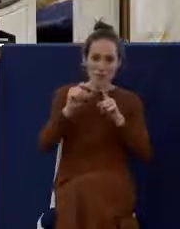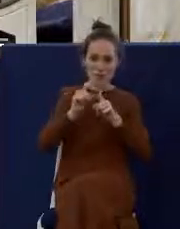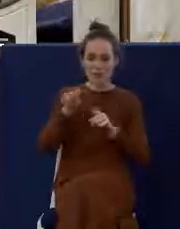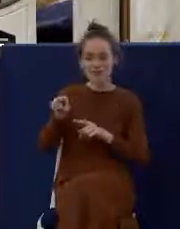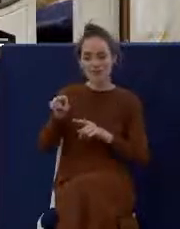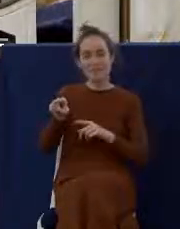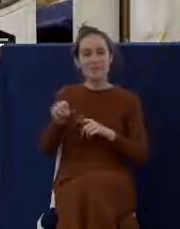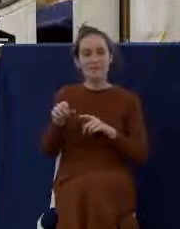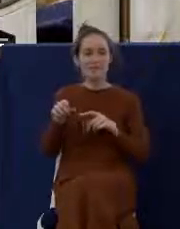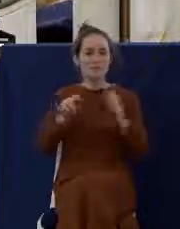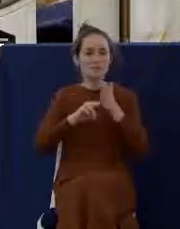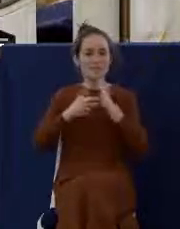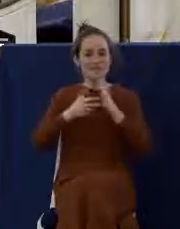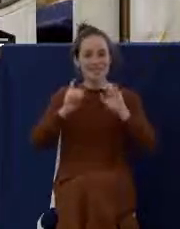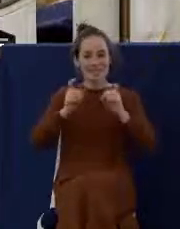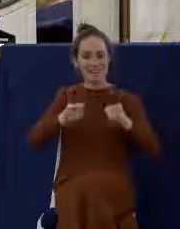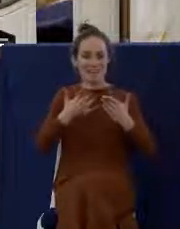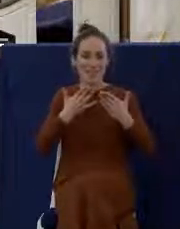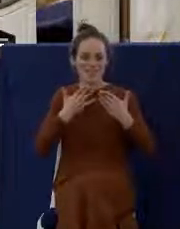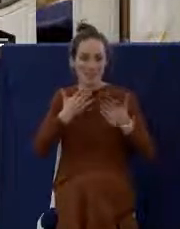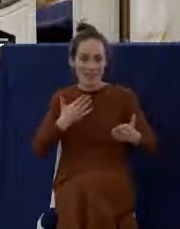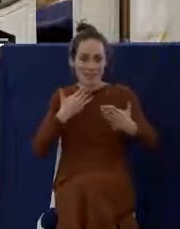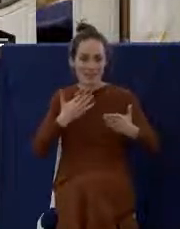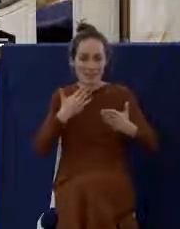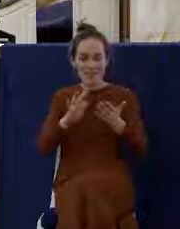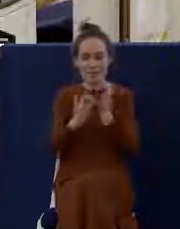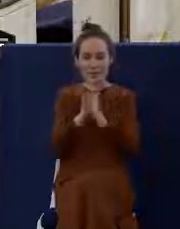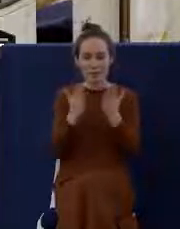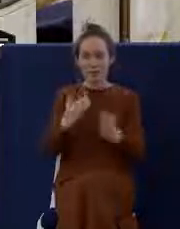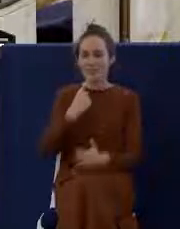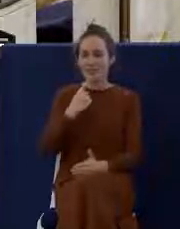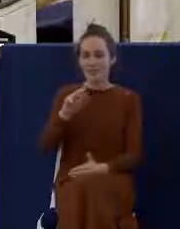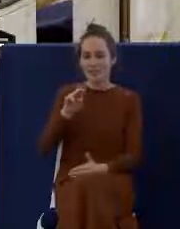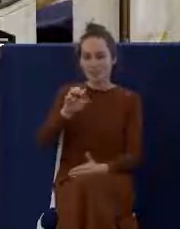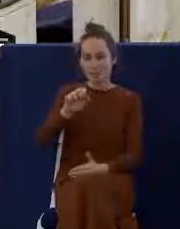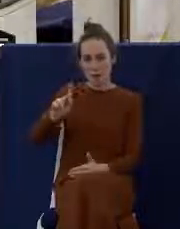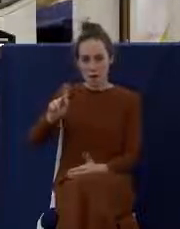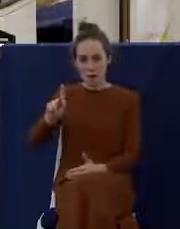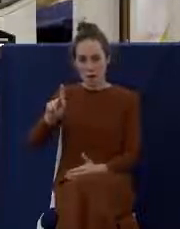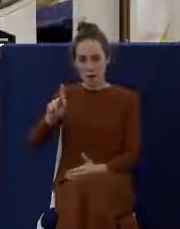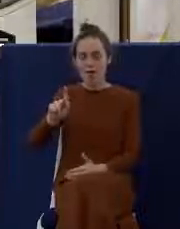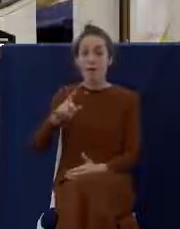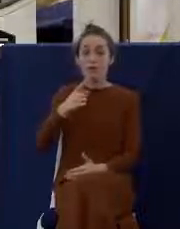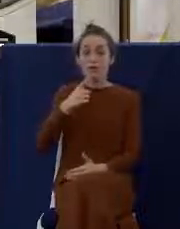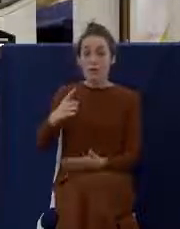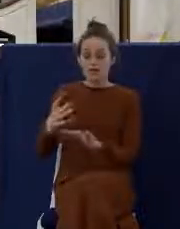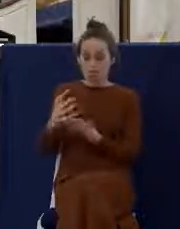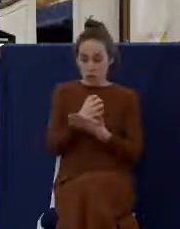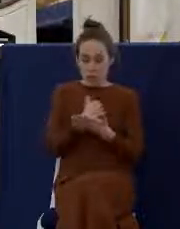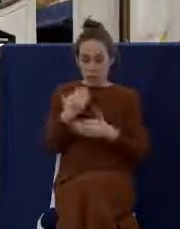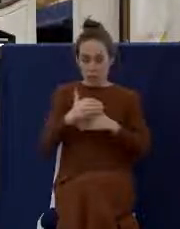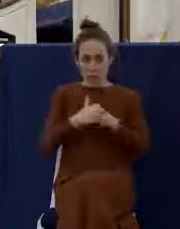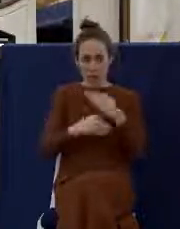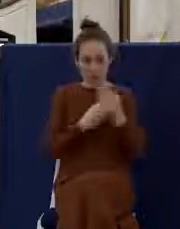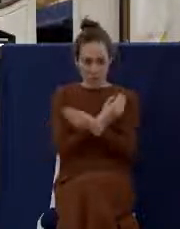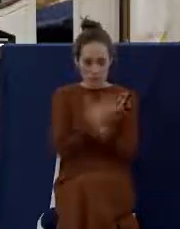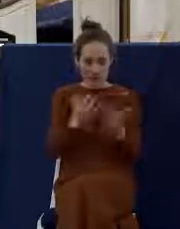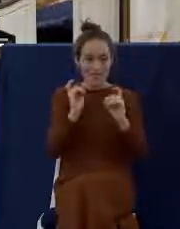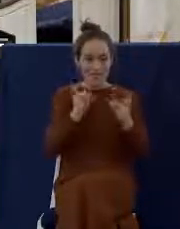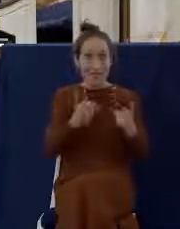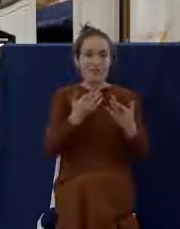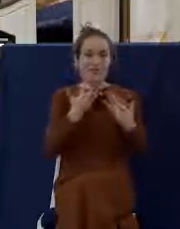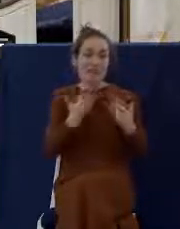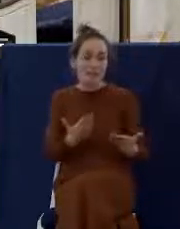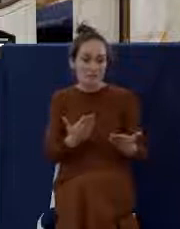give thanks, because the Bible says in Mark, where Jesus said that he took bread and he gave thanks. The Greek word is